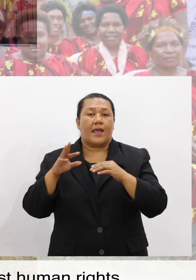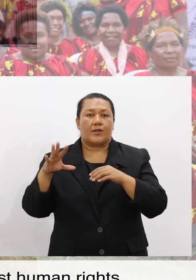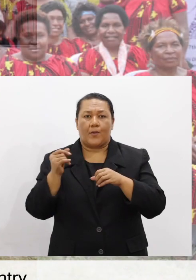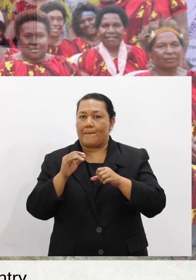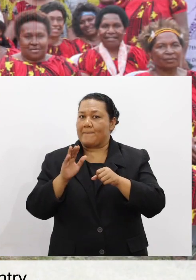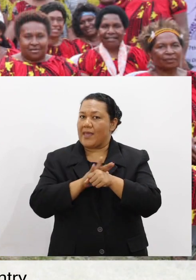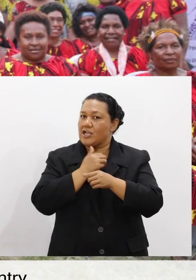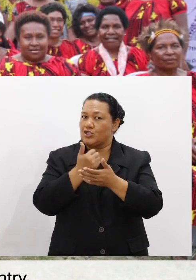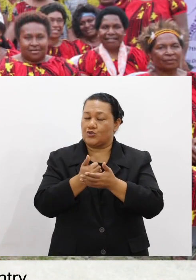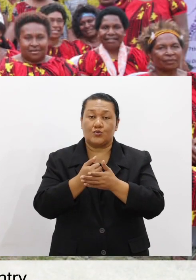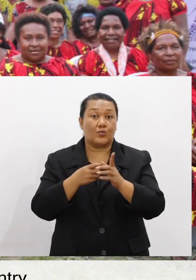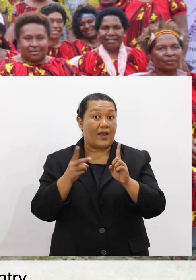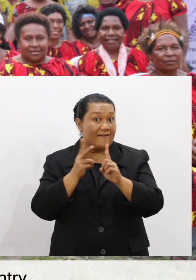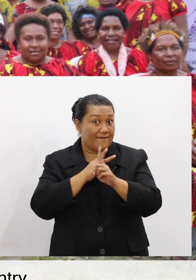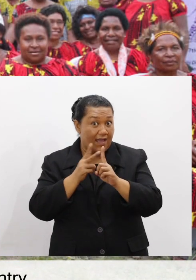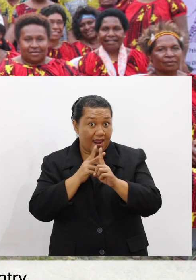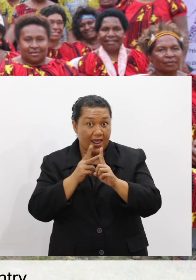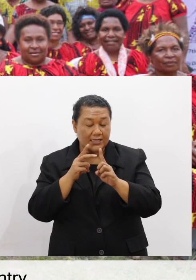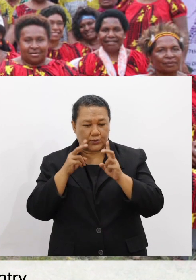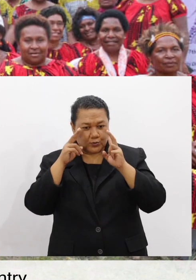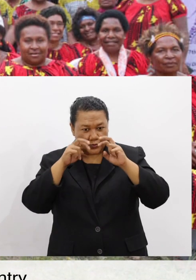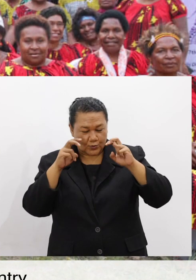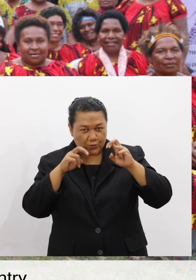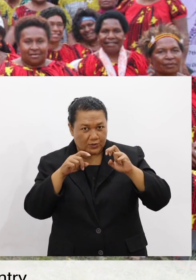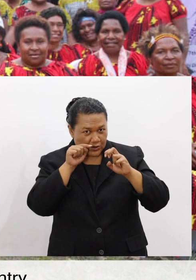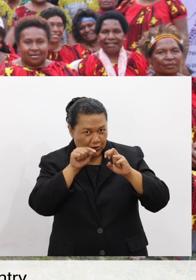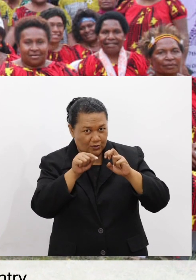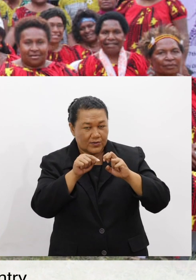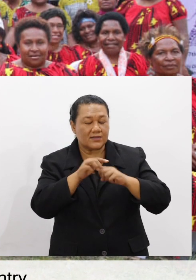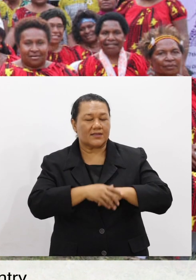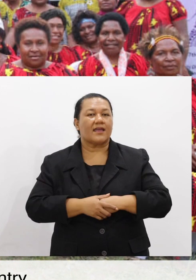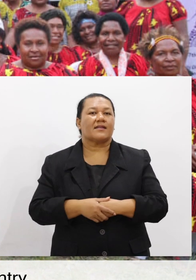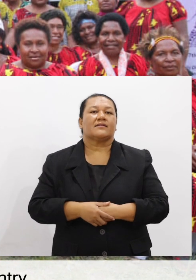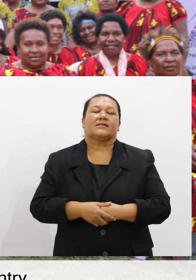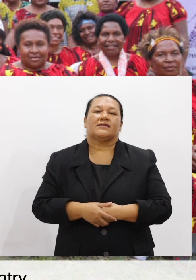human rights violation and development impediment for our country.